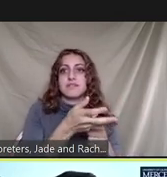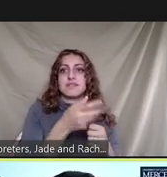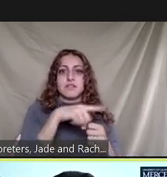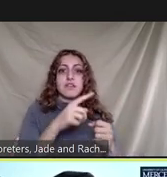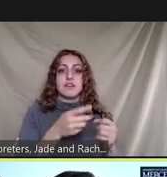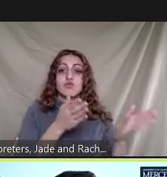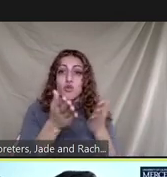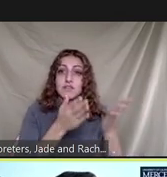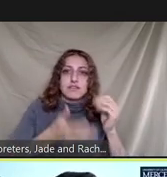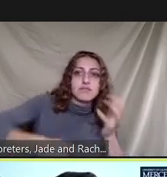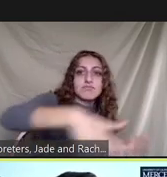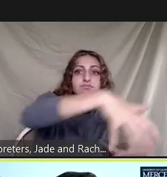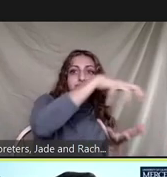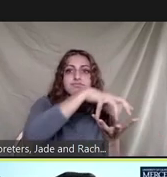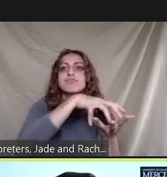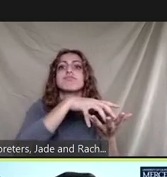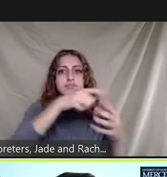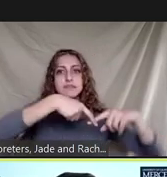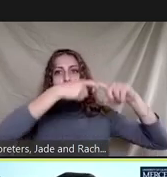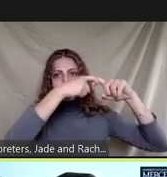distances and also next